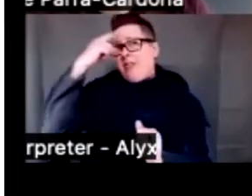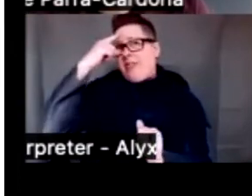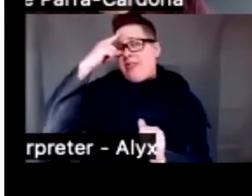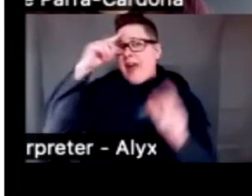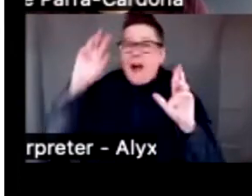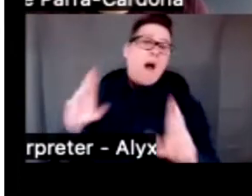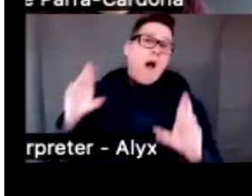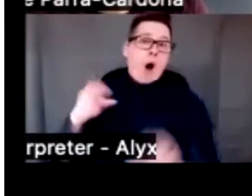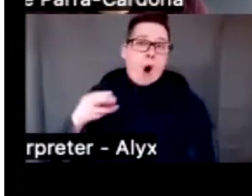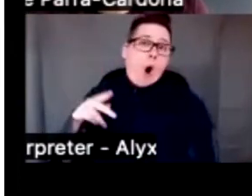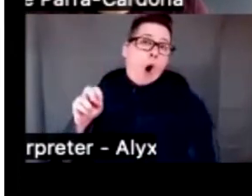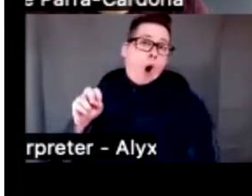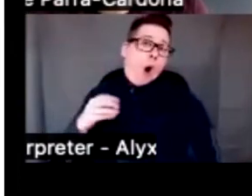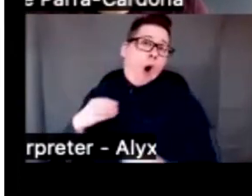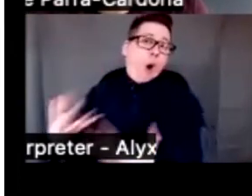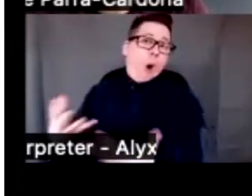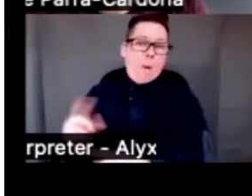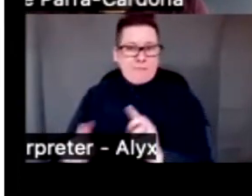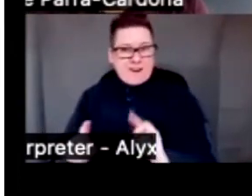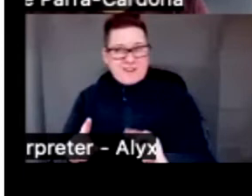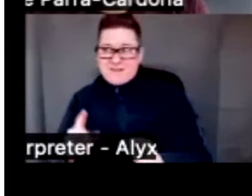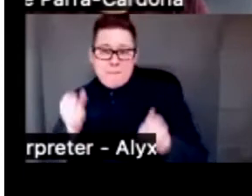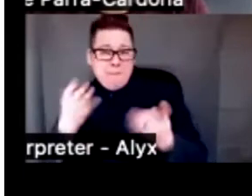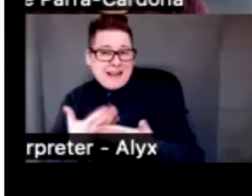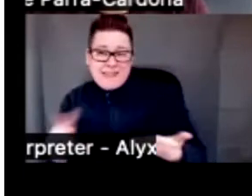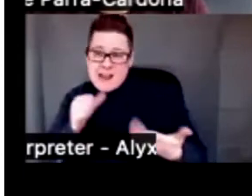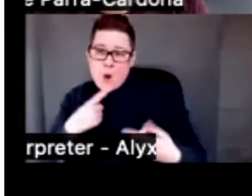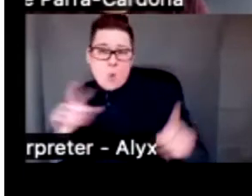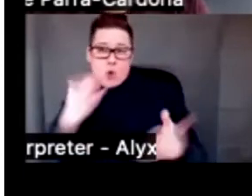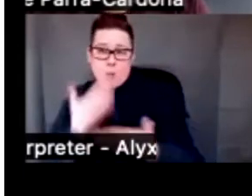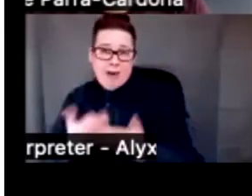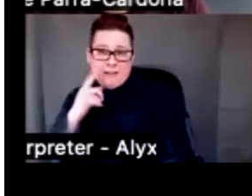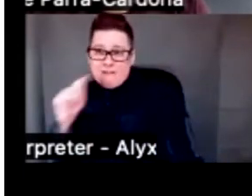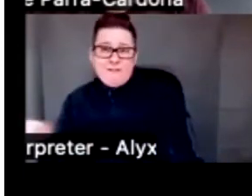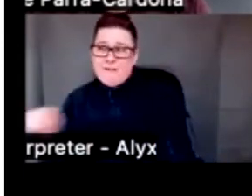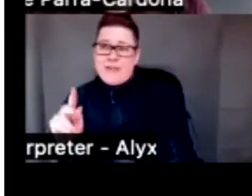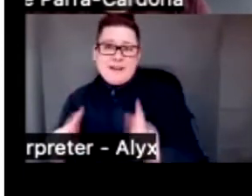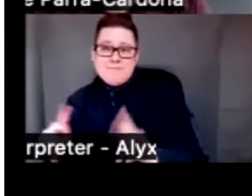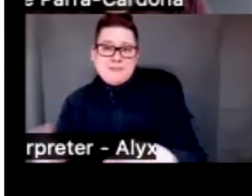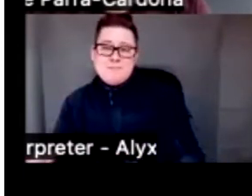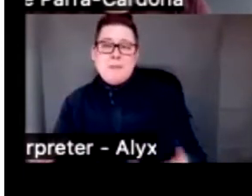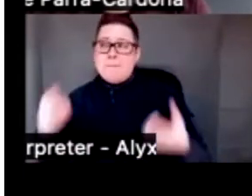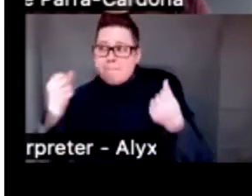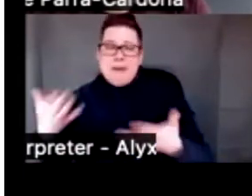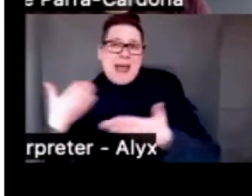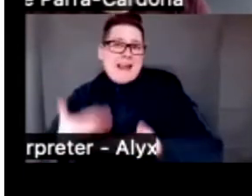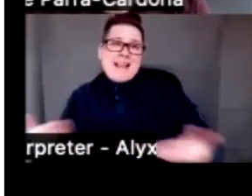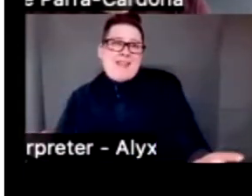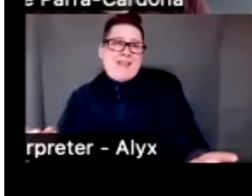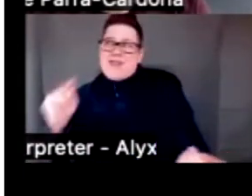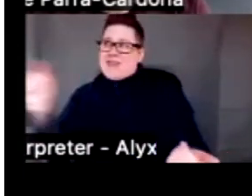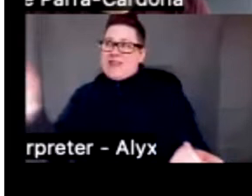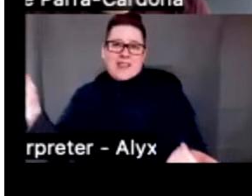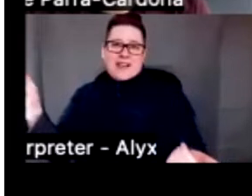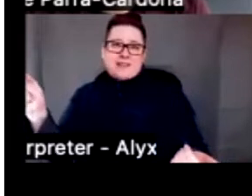reality is many things are not working right and many things have deeply